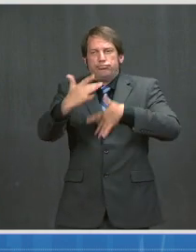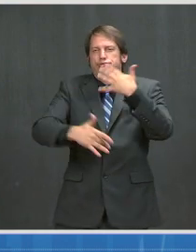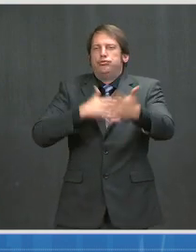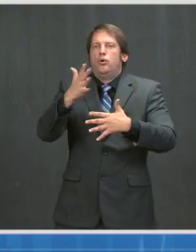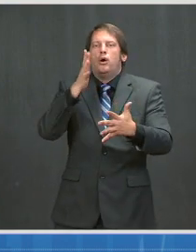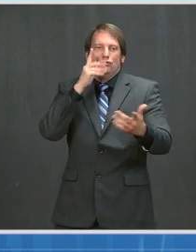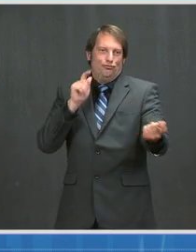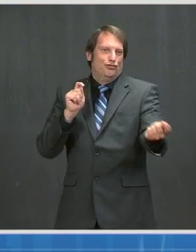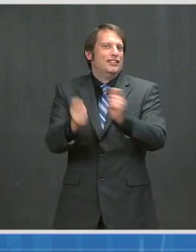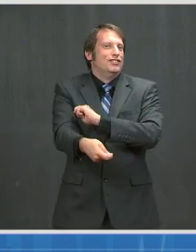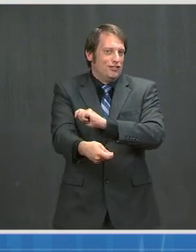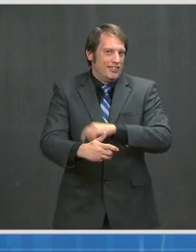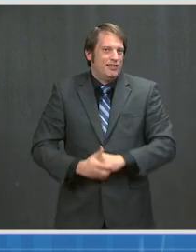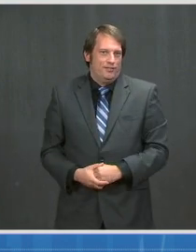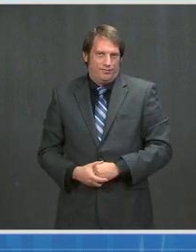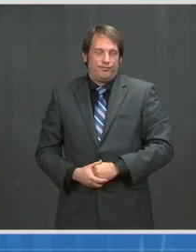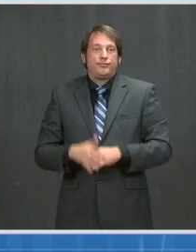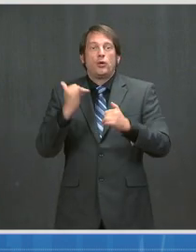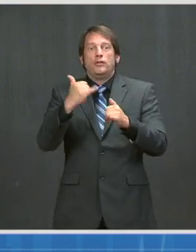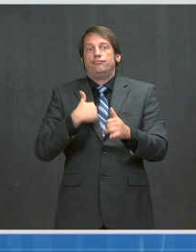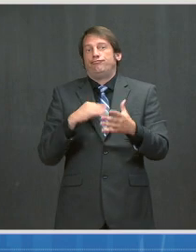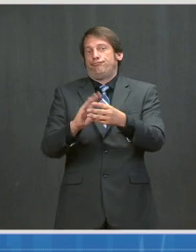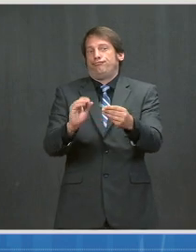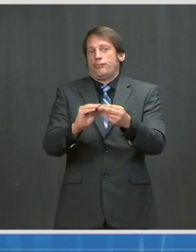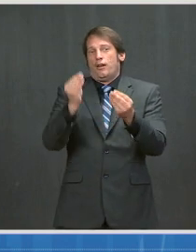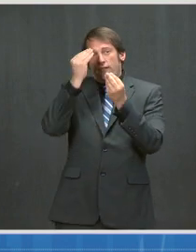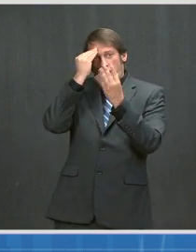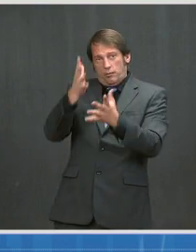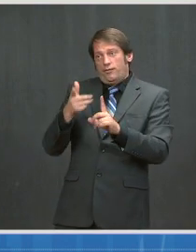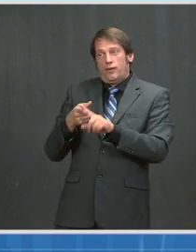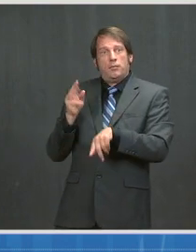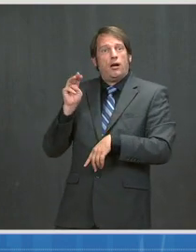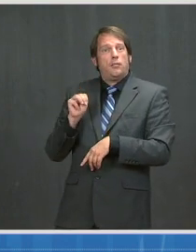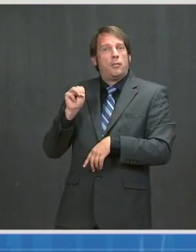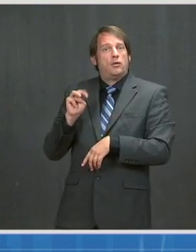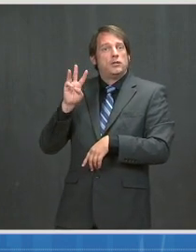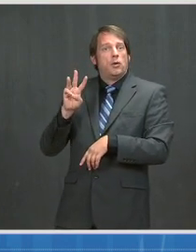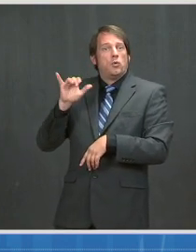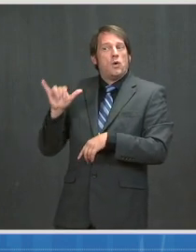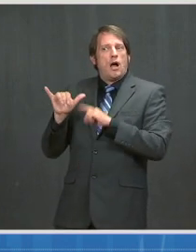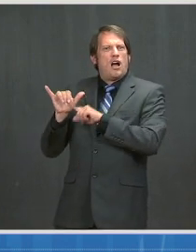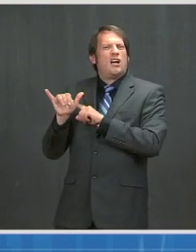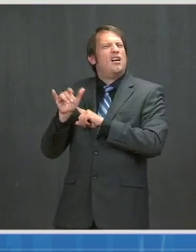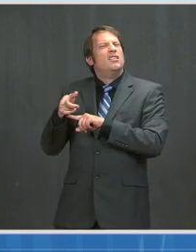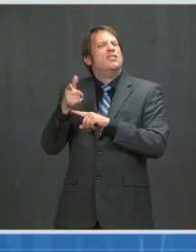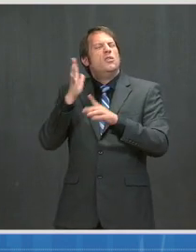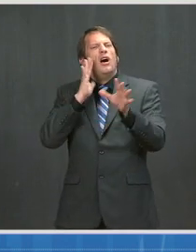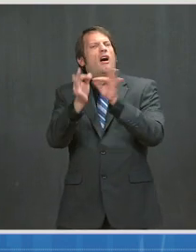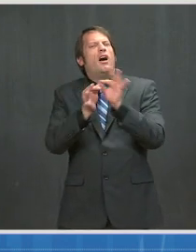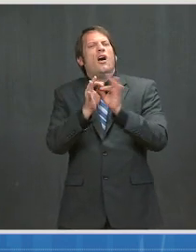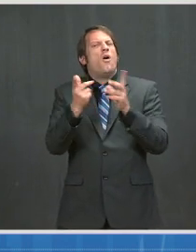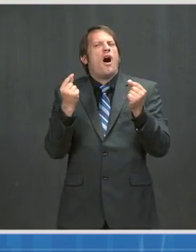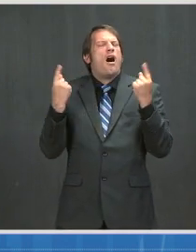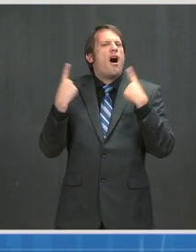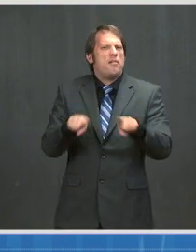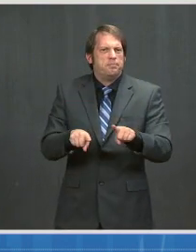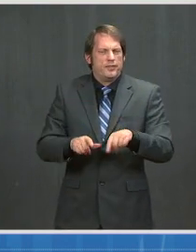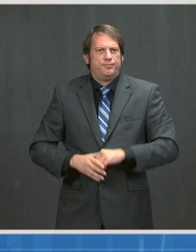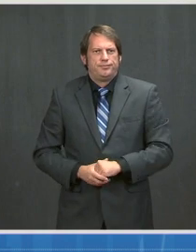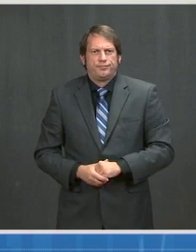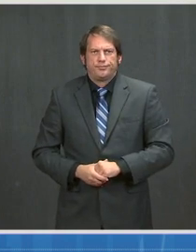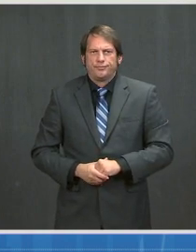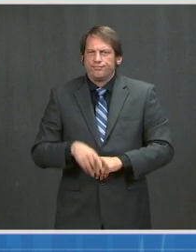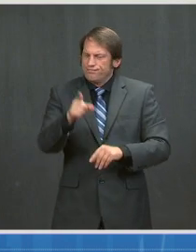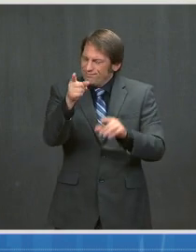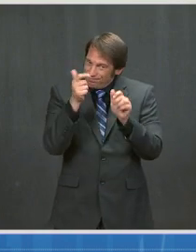now a report in today's MMWR that describes what can happen when we do not follow proper mitigation strategies, when everyone